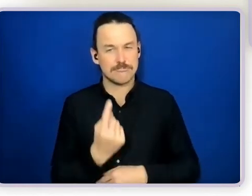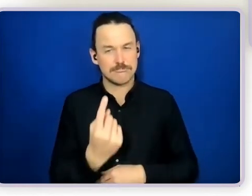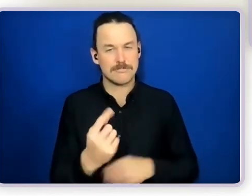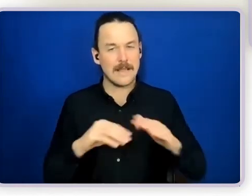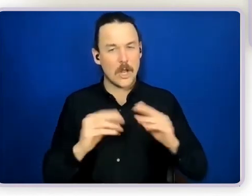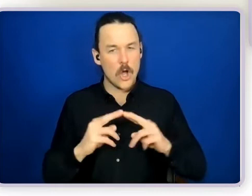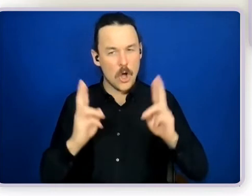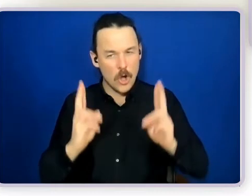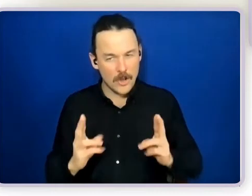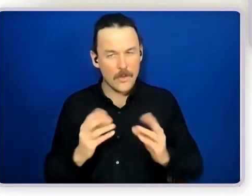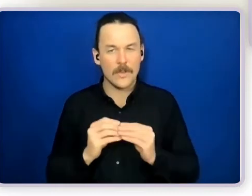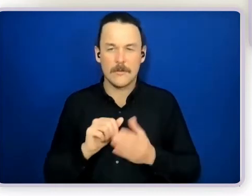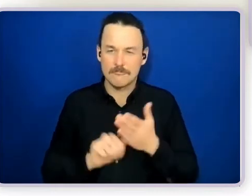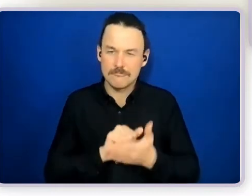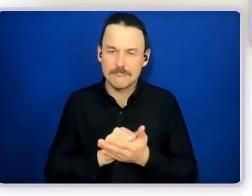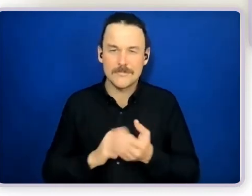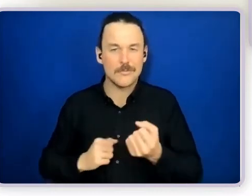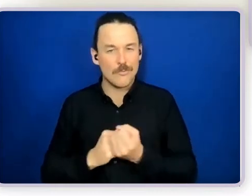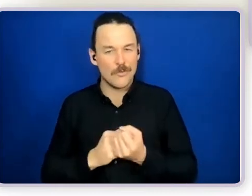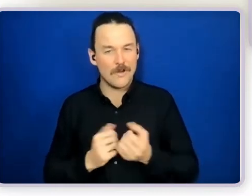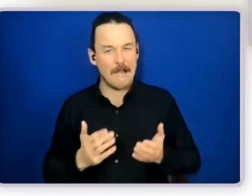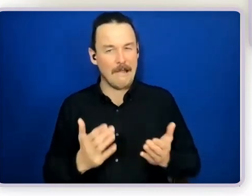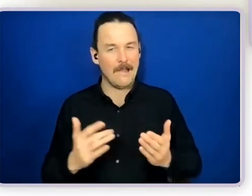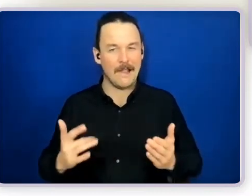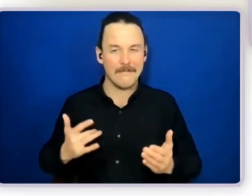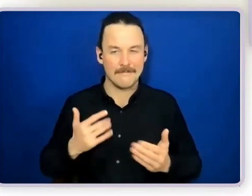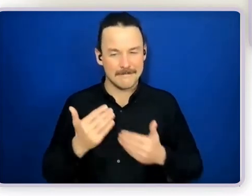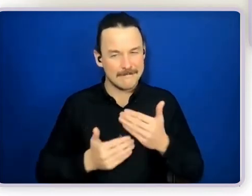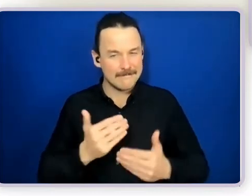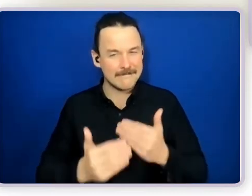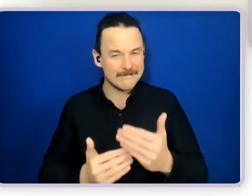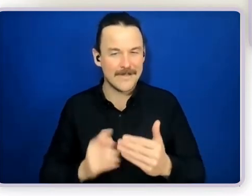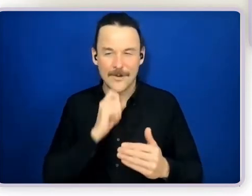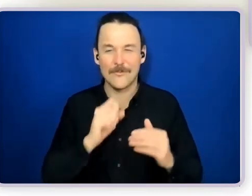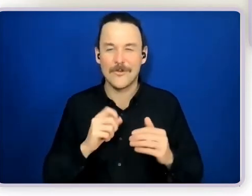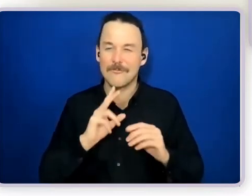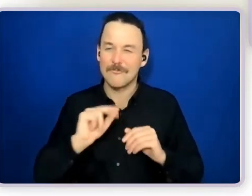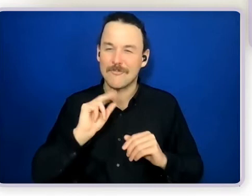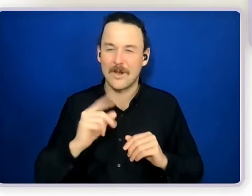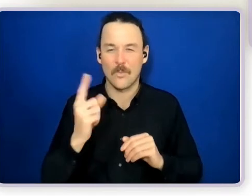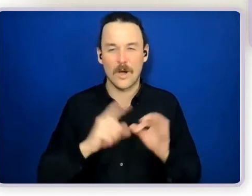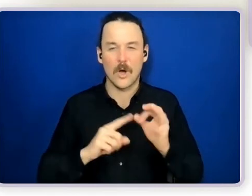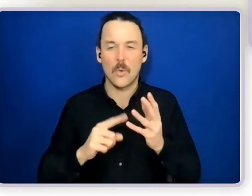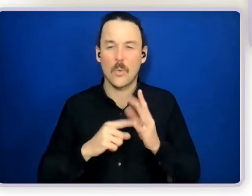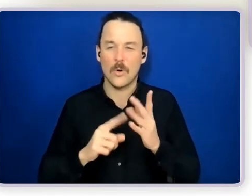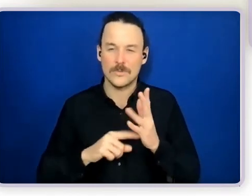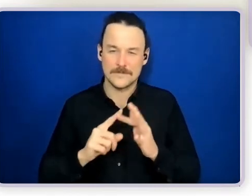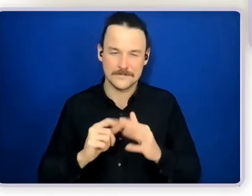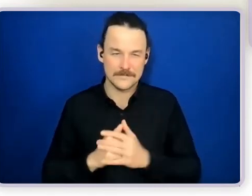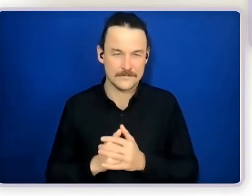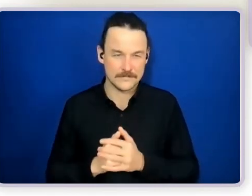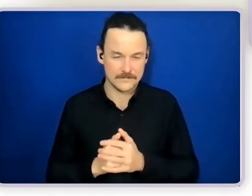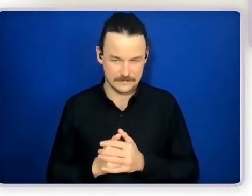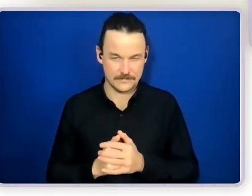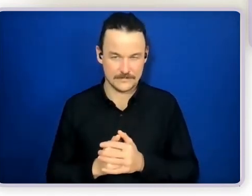her life. I'll just read a quote from Judith Snow. Most significantly, circles